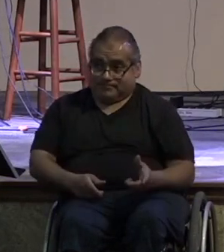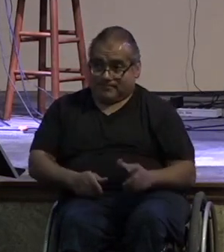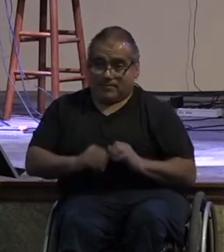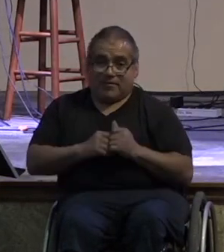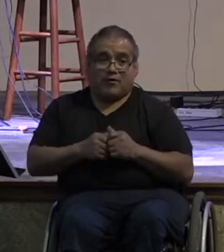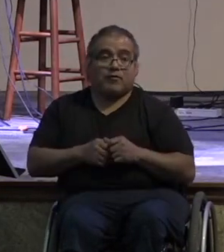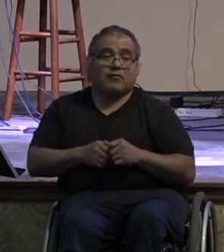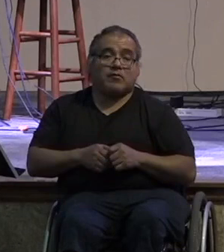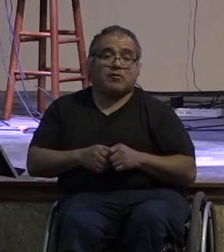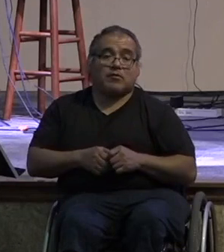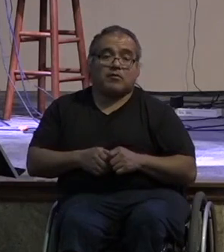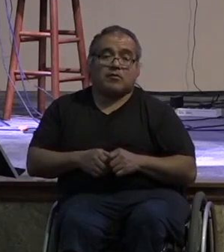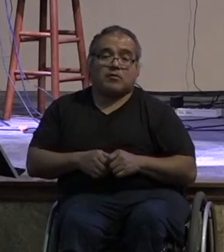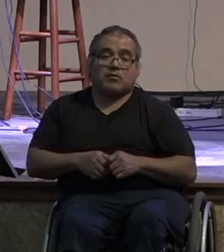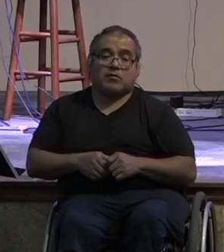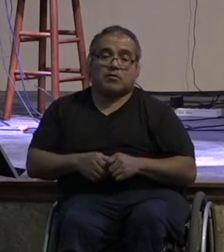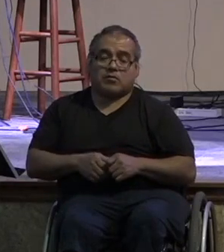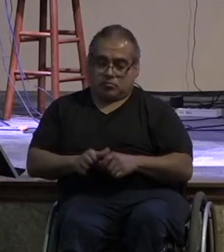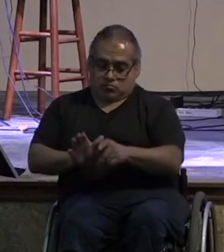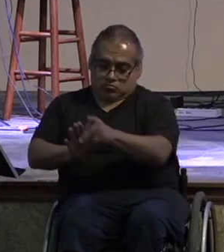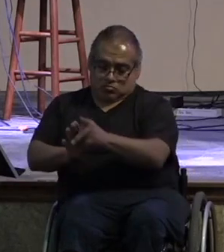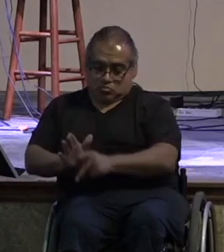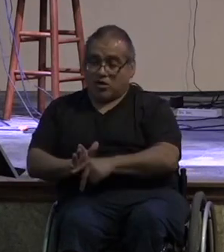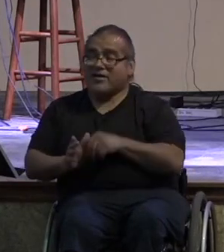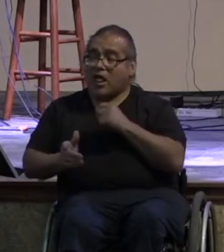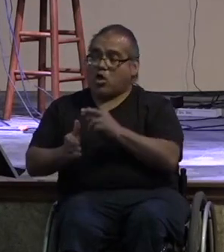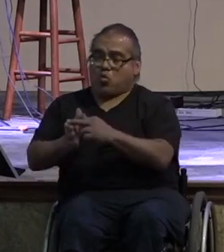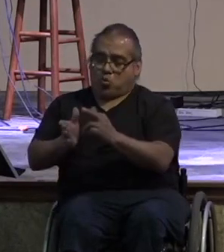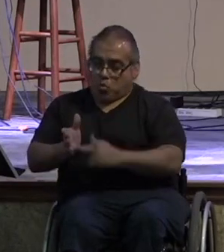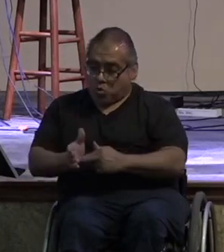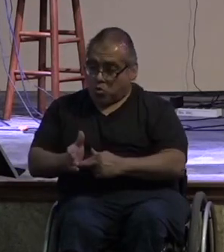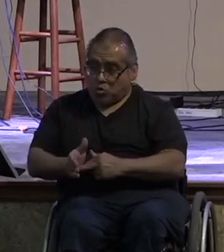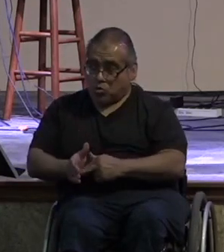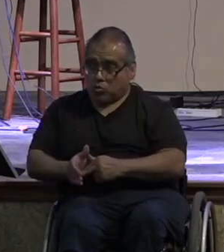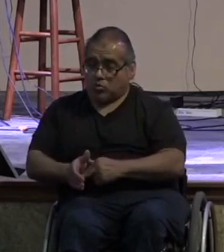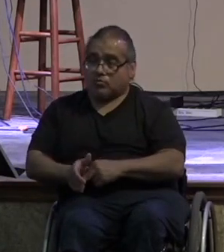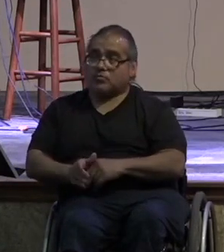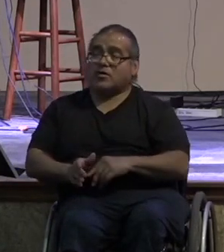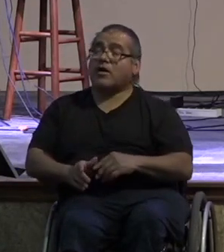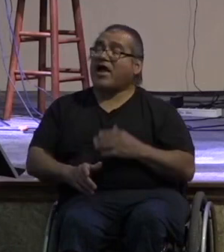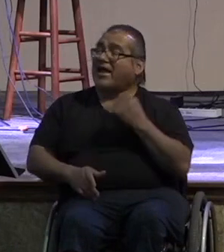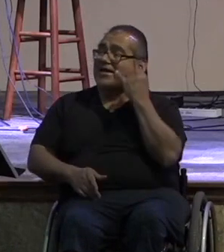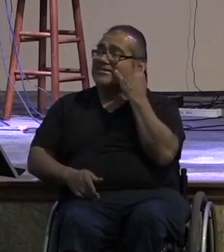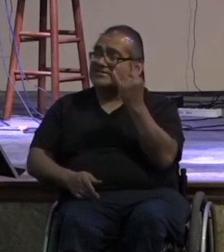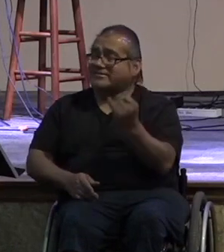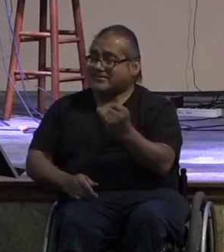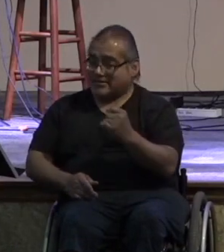that's because he wants relationship with us and us to seek him for guidance in those things